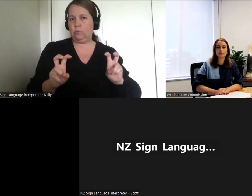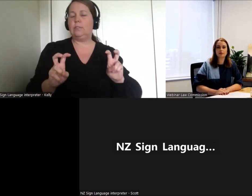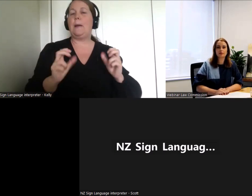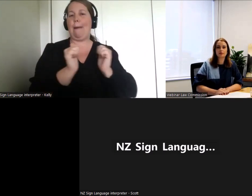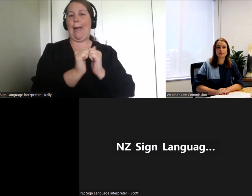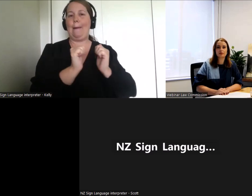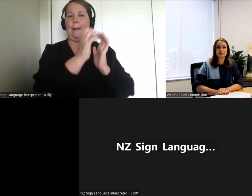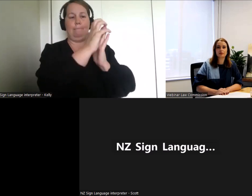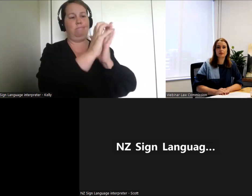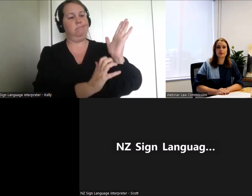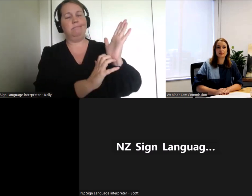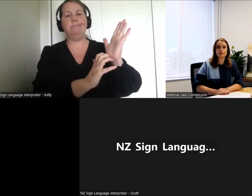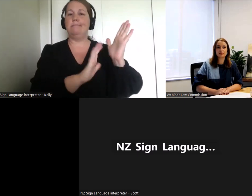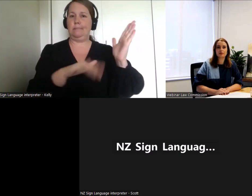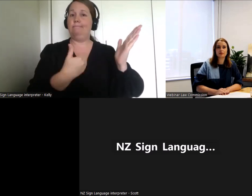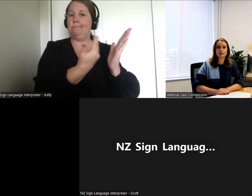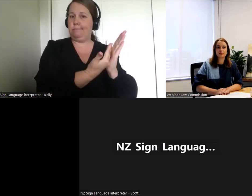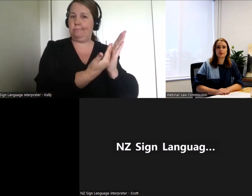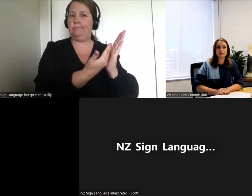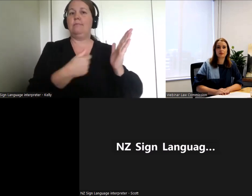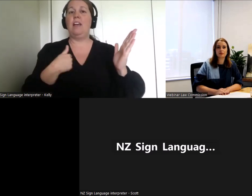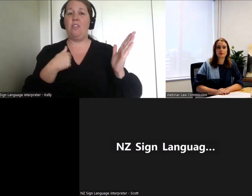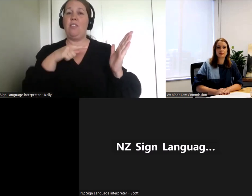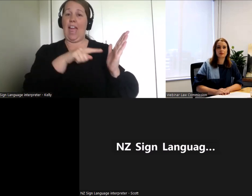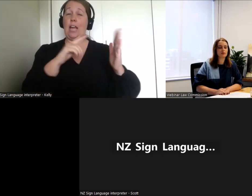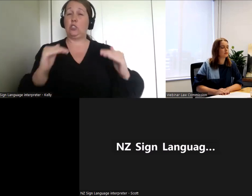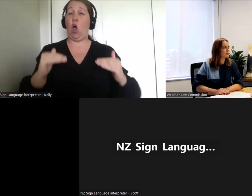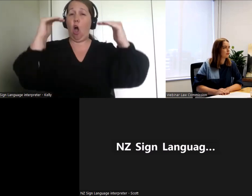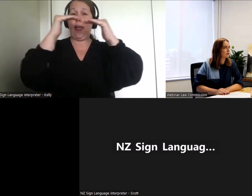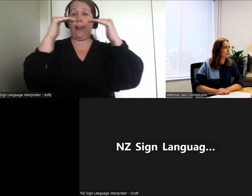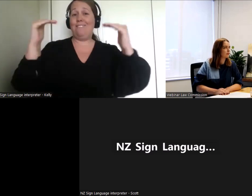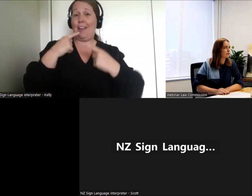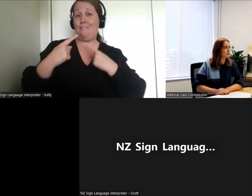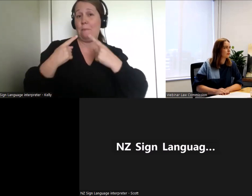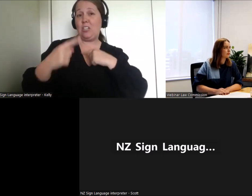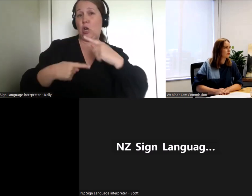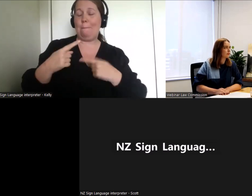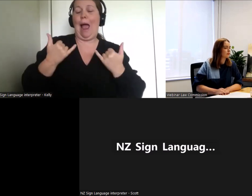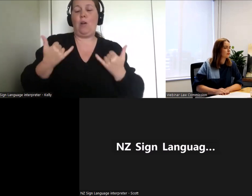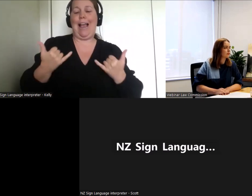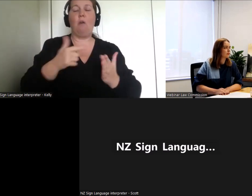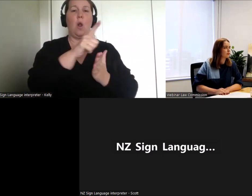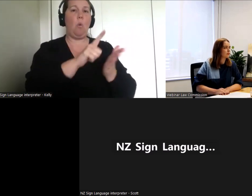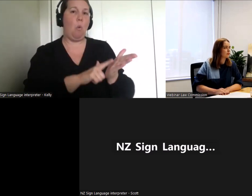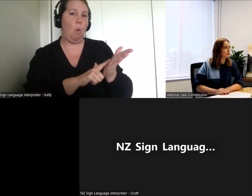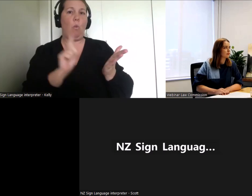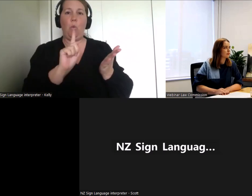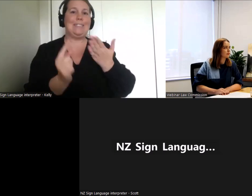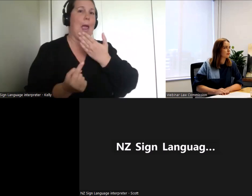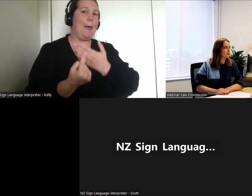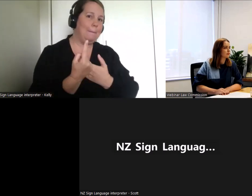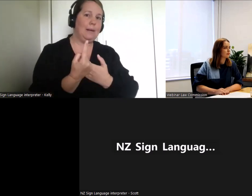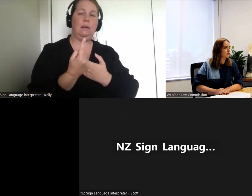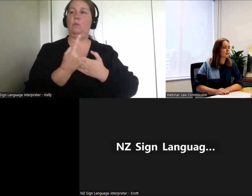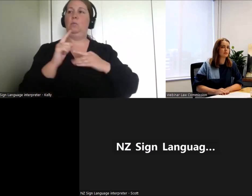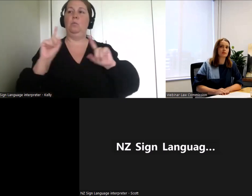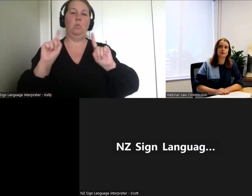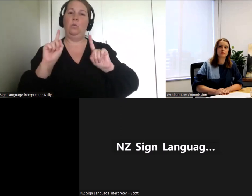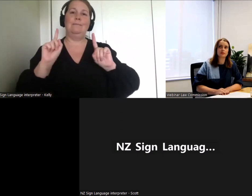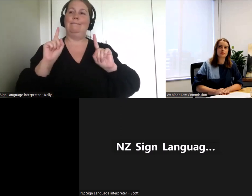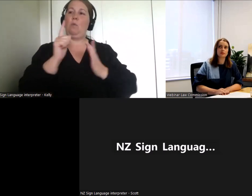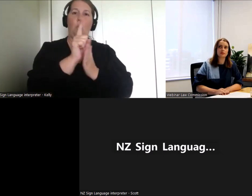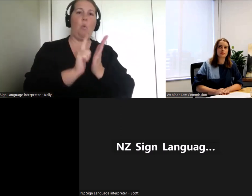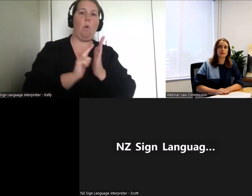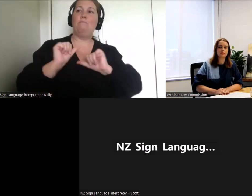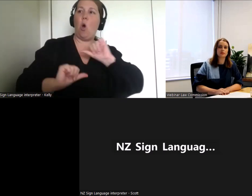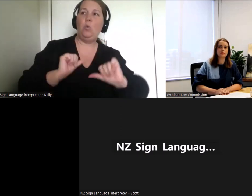provides some high level information about current law and practice and asks